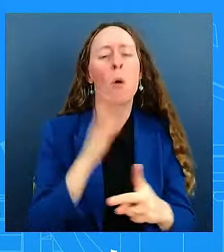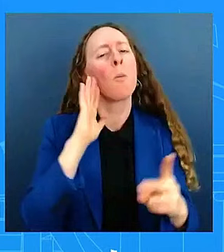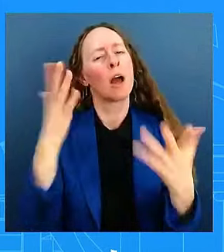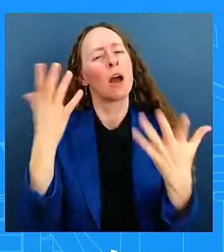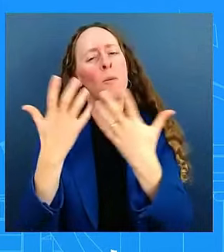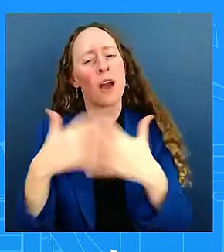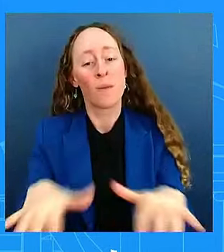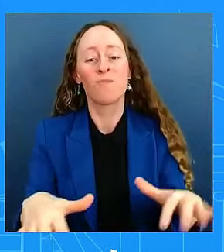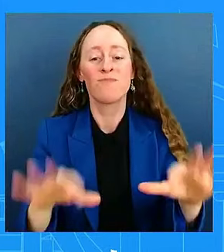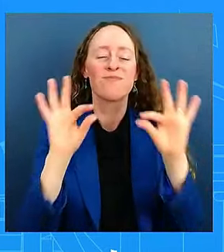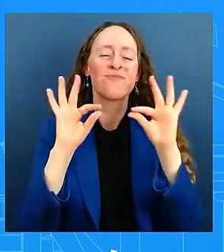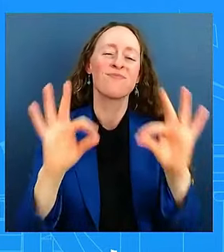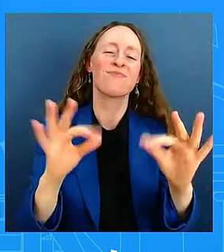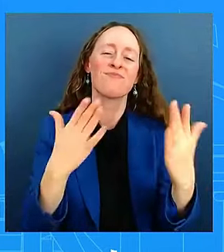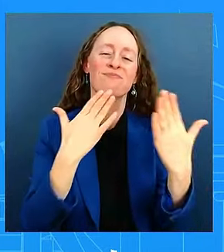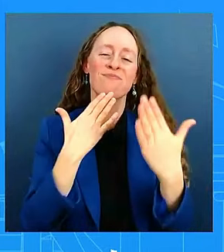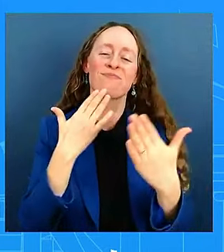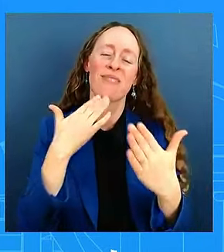weekend. Thank you.